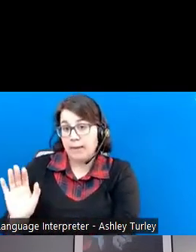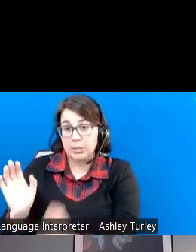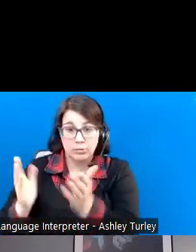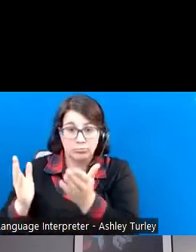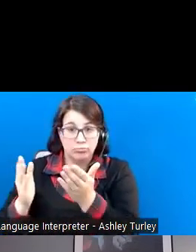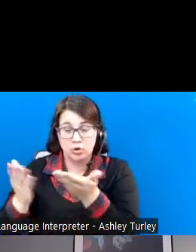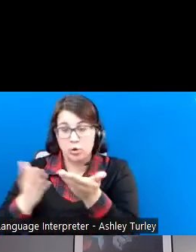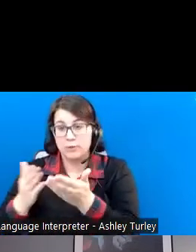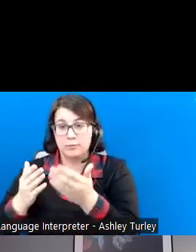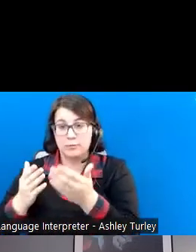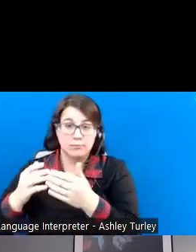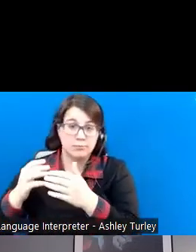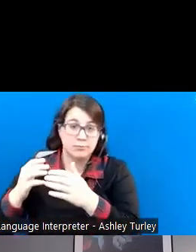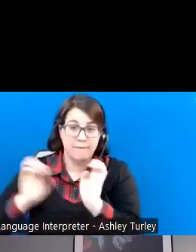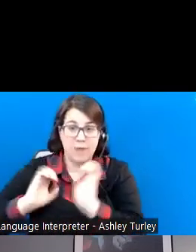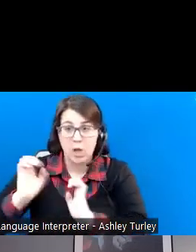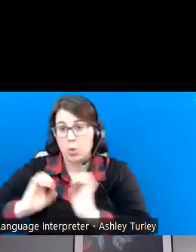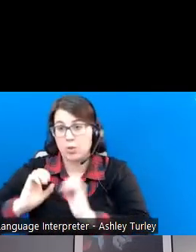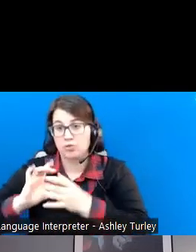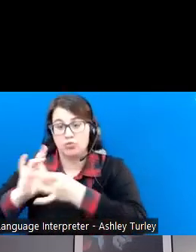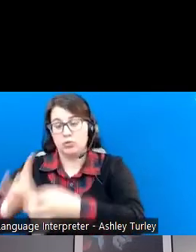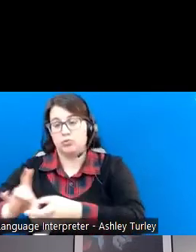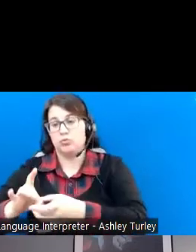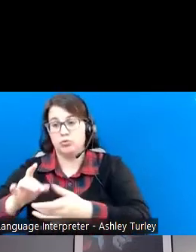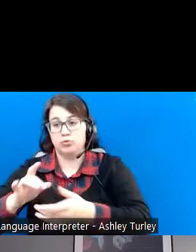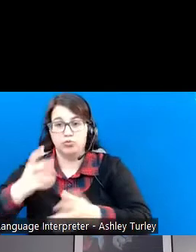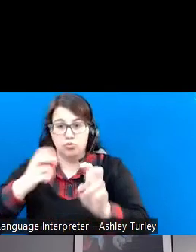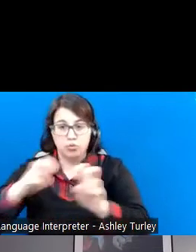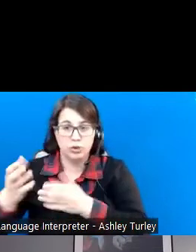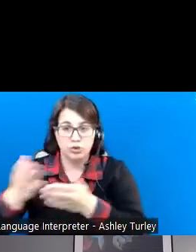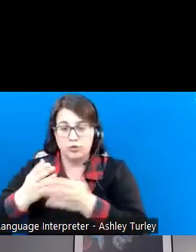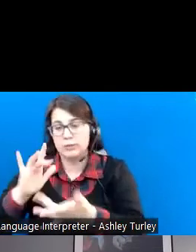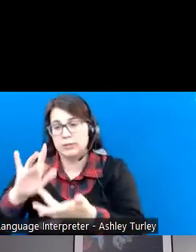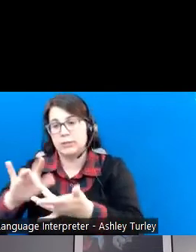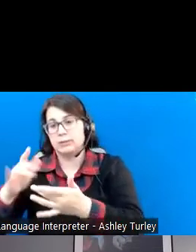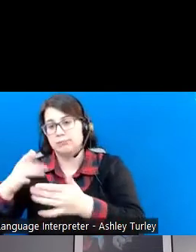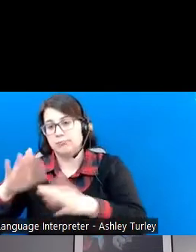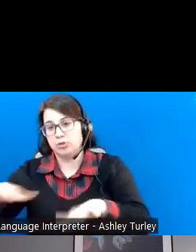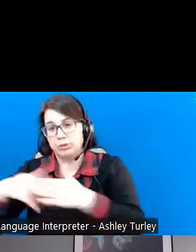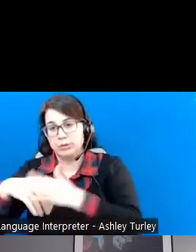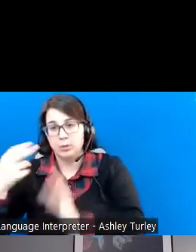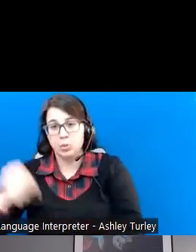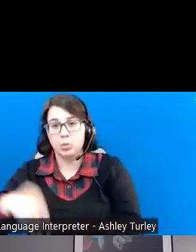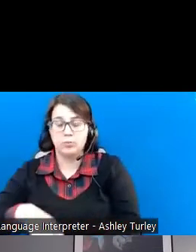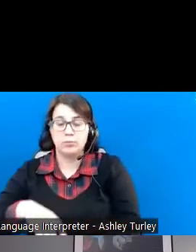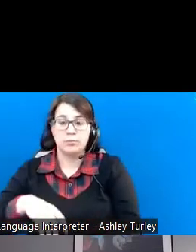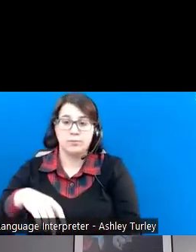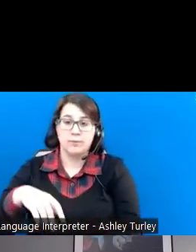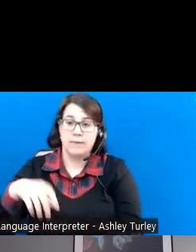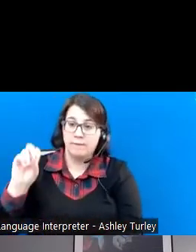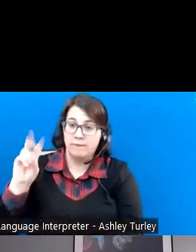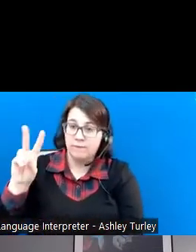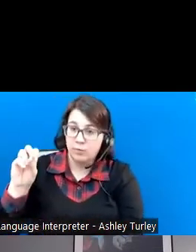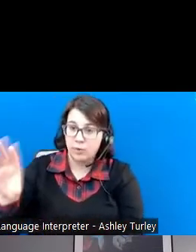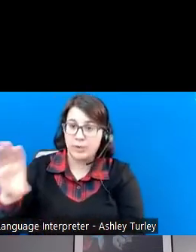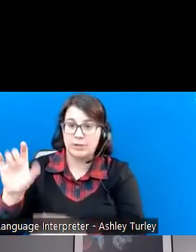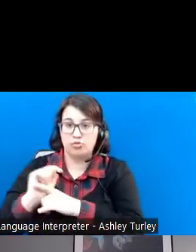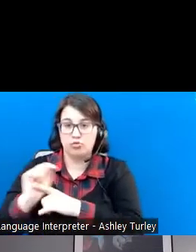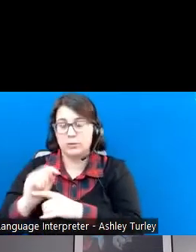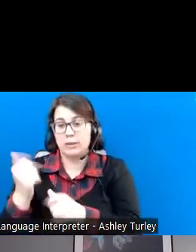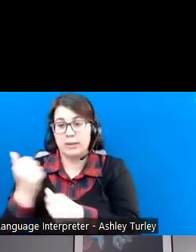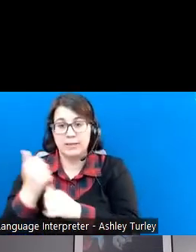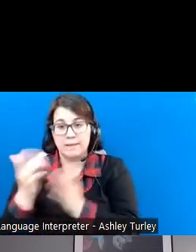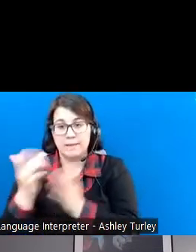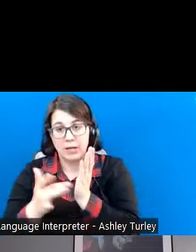restoration, transition services, reaching kids in high school, vocational training, assistive technology tools to help them be